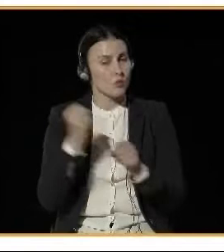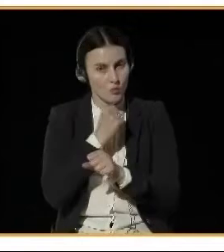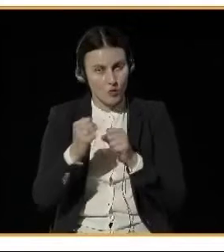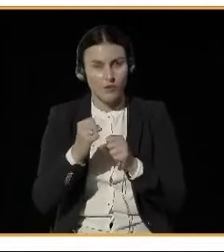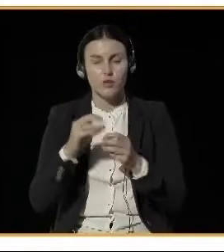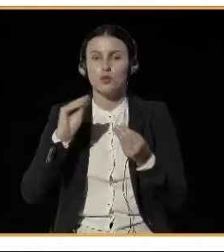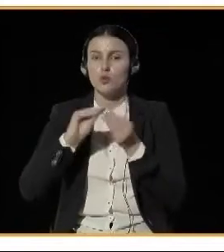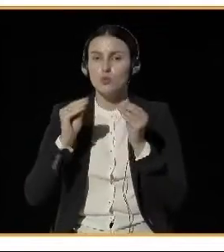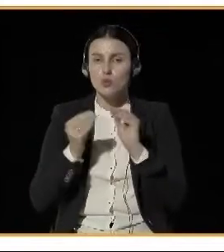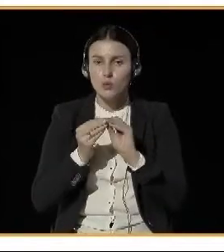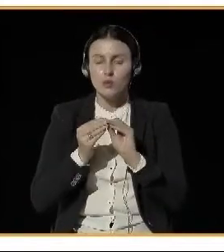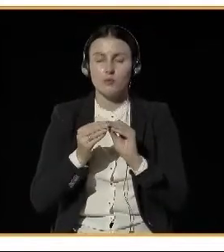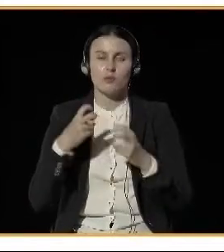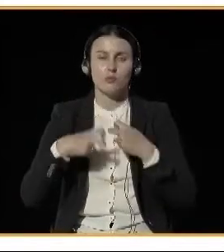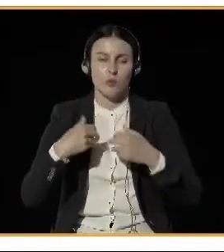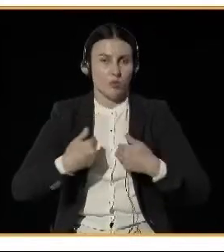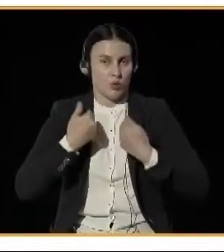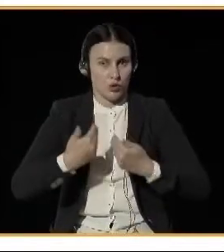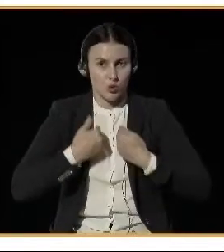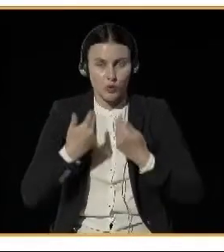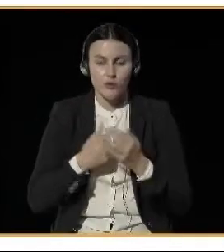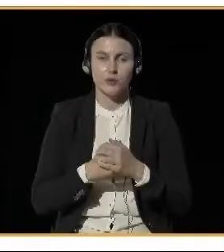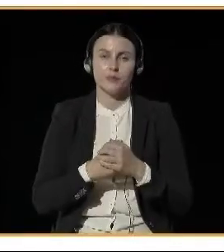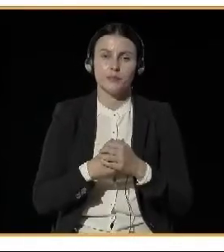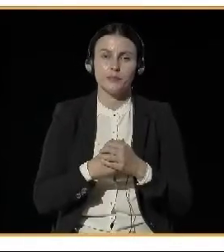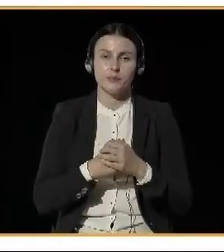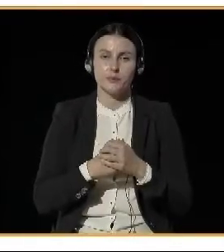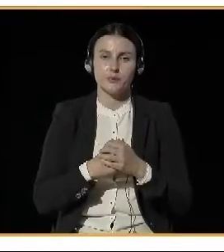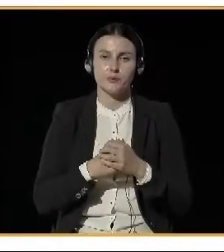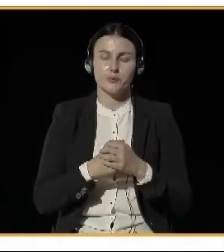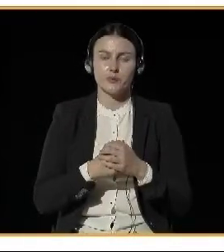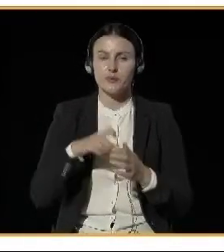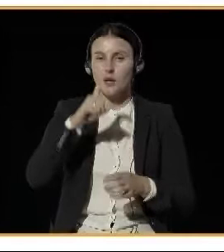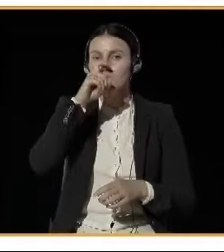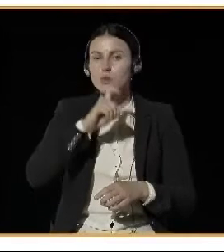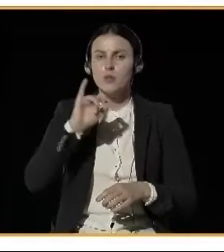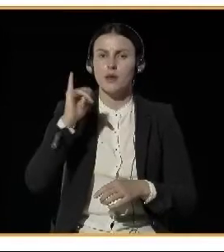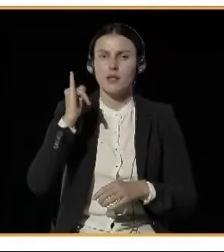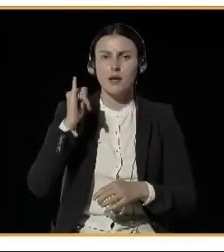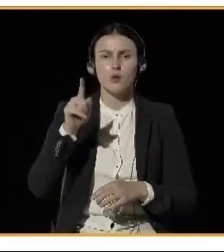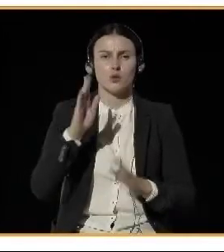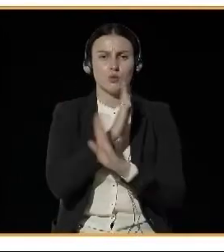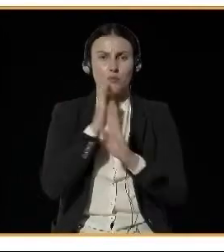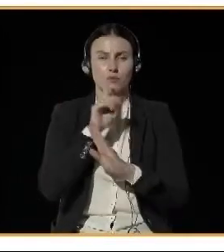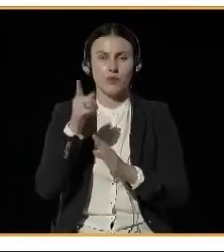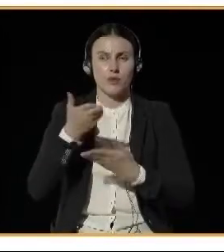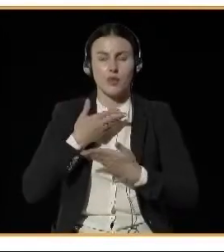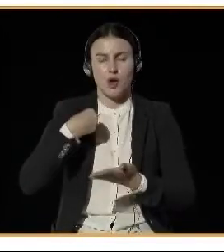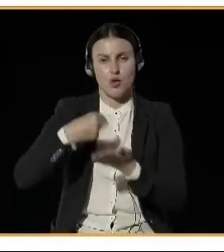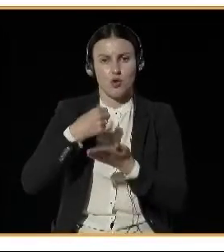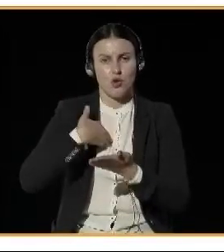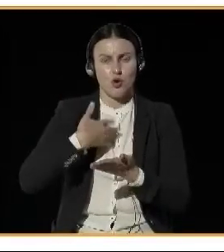and bad air quality causes also costs. And by costs I mean